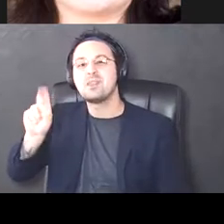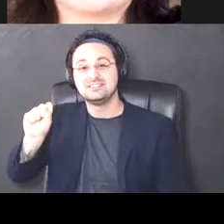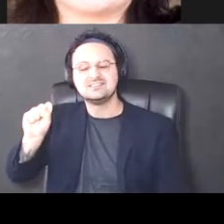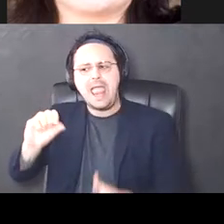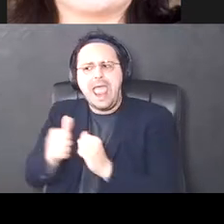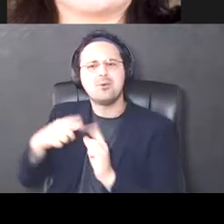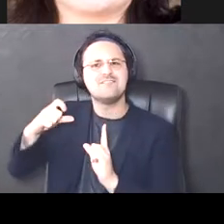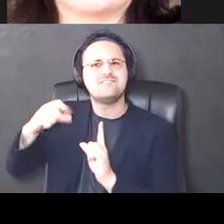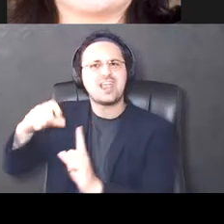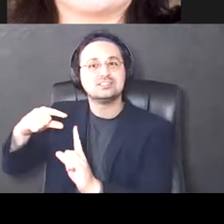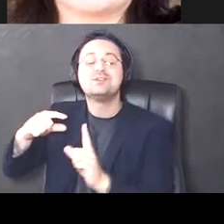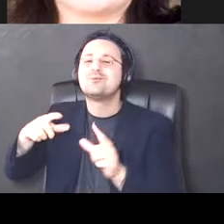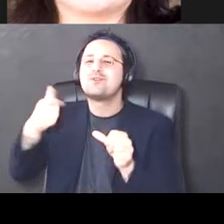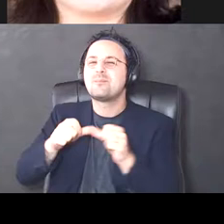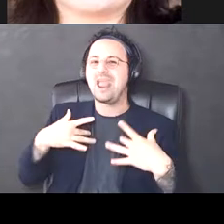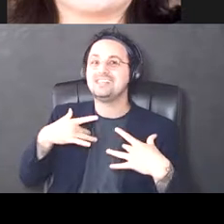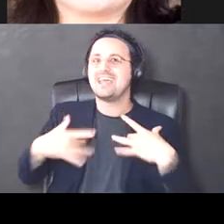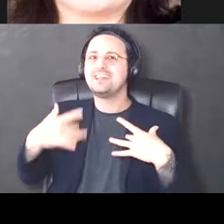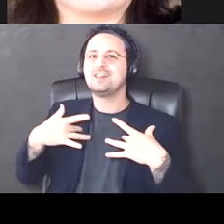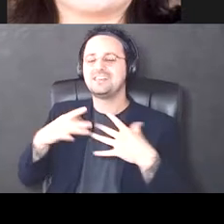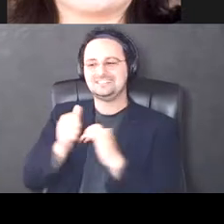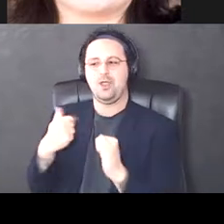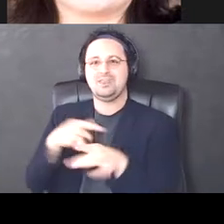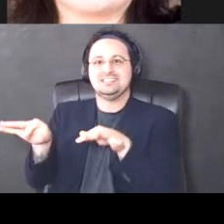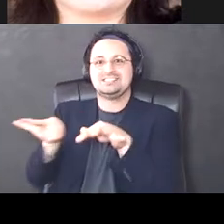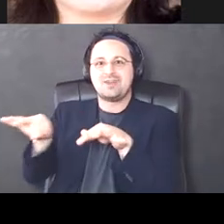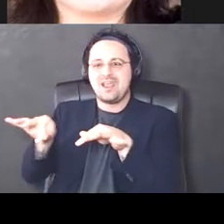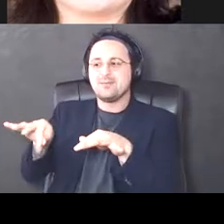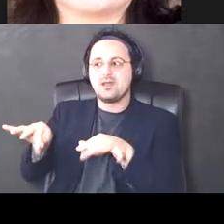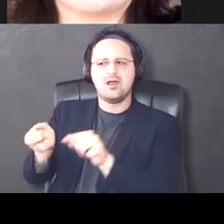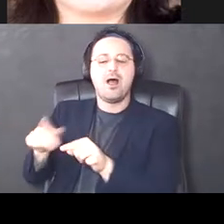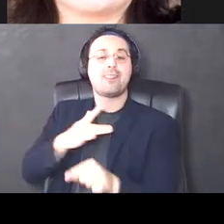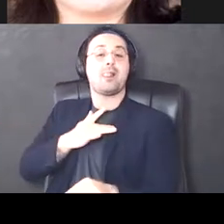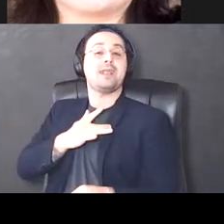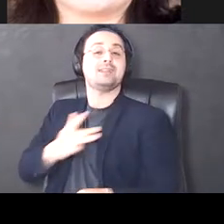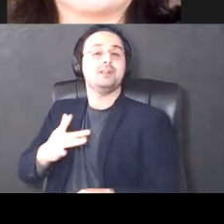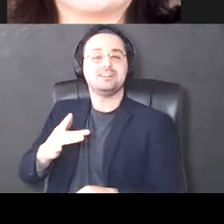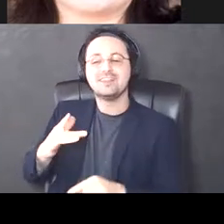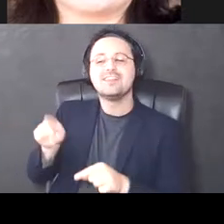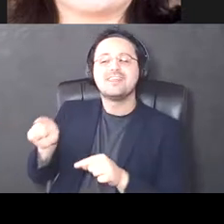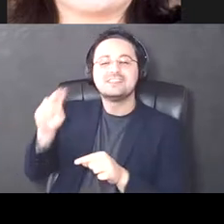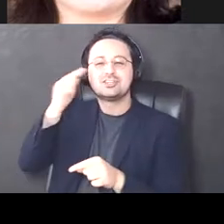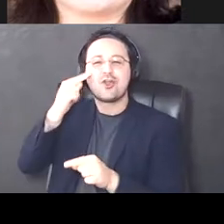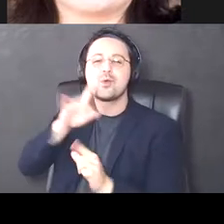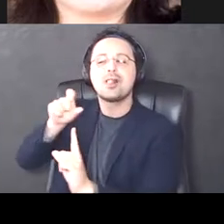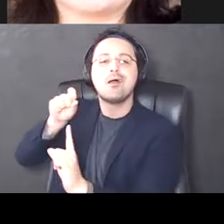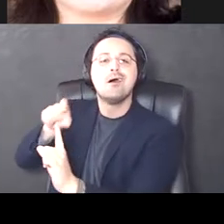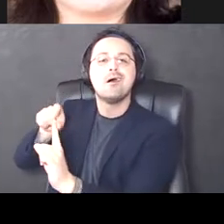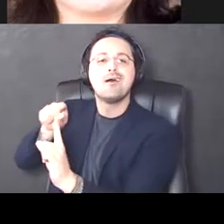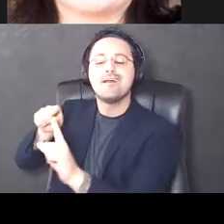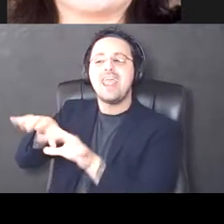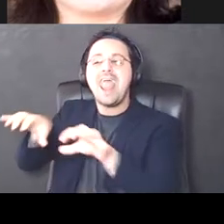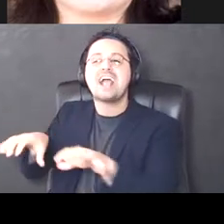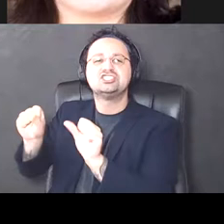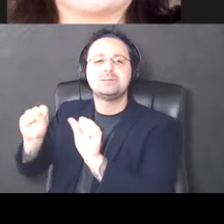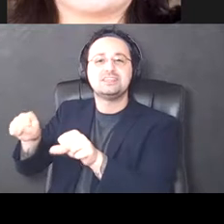excitability is this, um, kind of a way to describe the likelihood that a neuron is going to fire an action potential. Um, is it